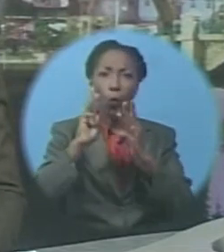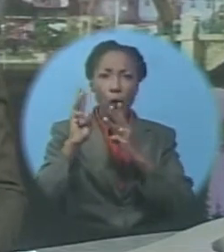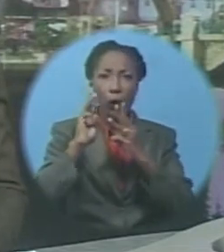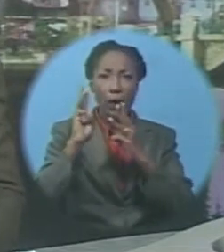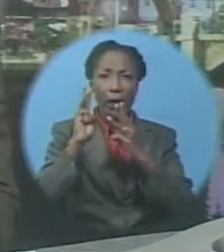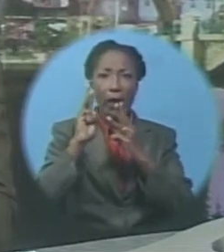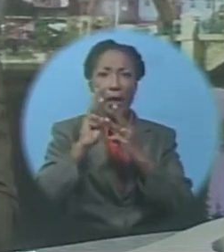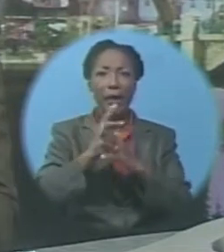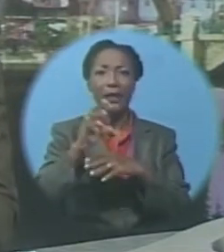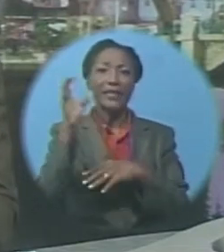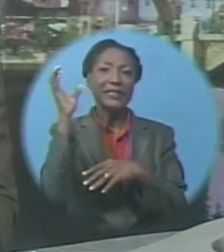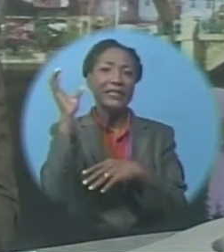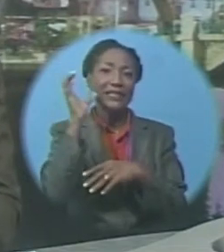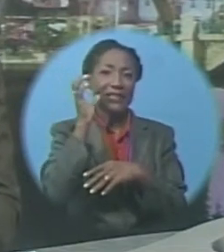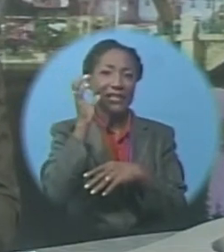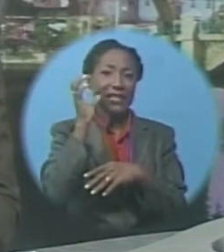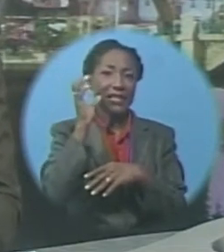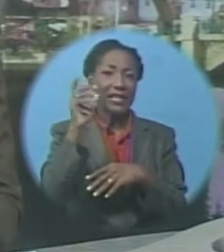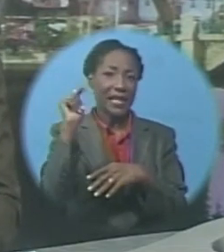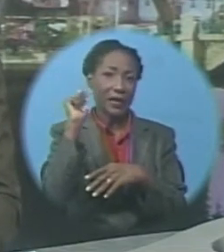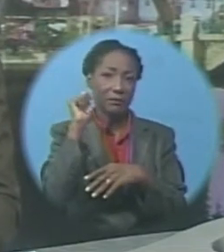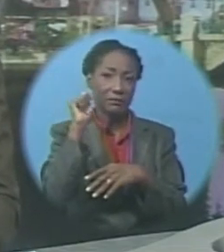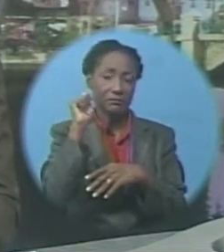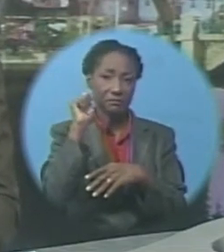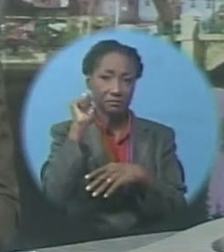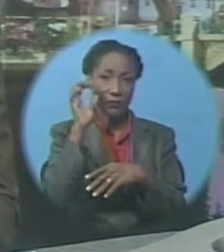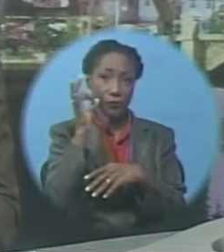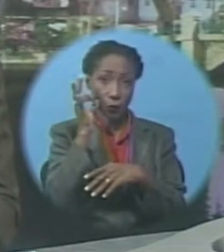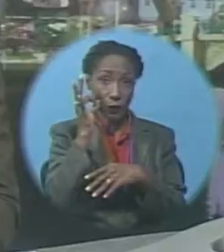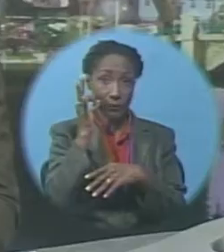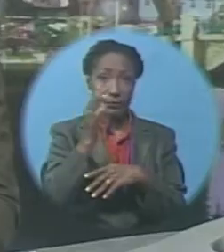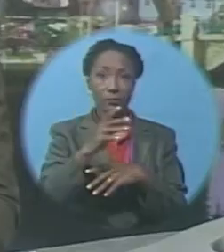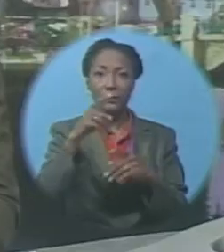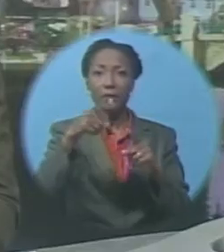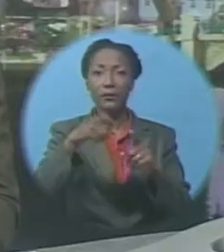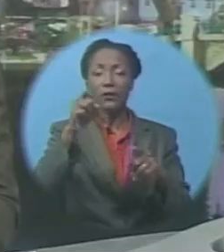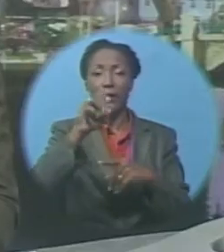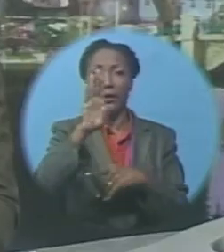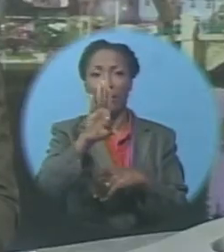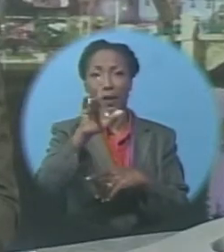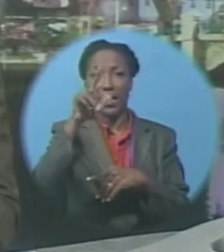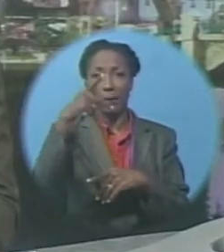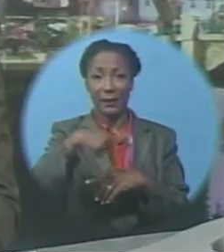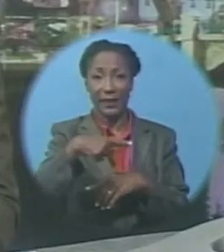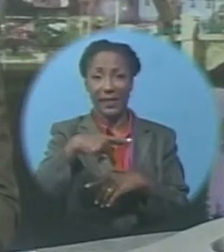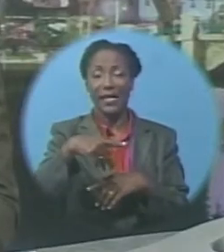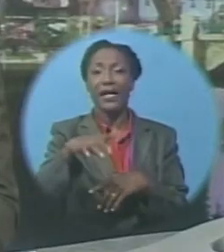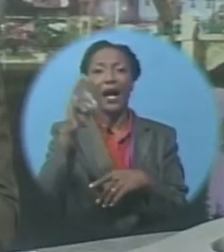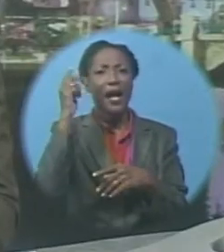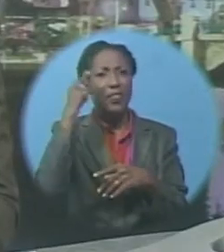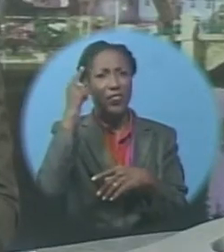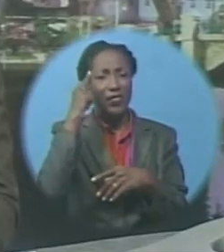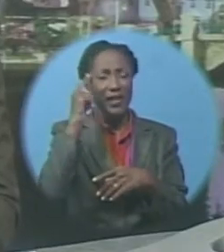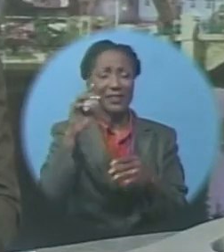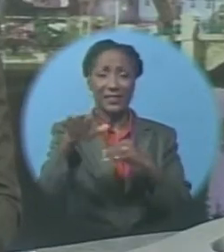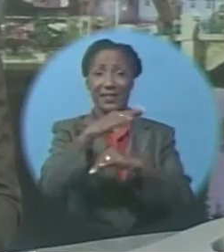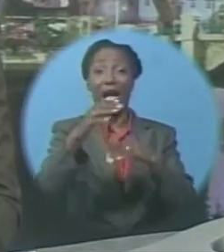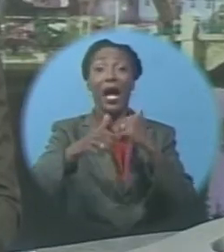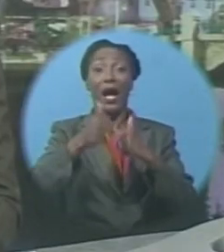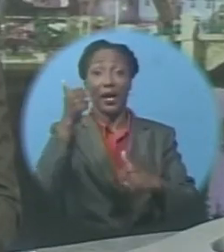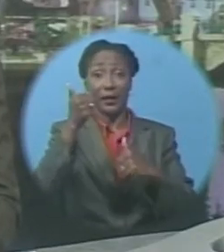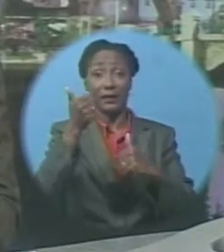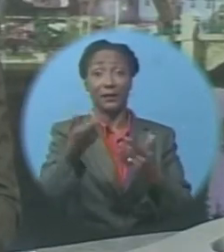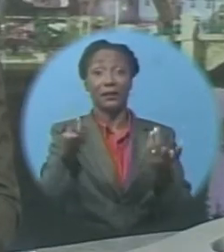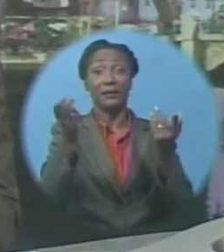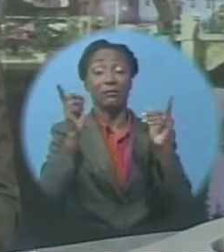Although she did not give figures, Ms. Ford believes homelessness is at the highest it has been in the last 30 years. The